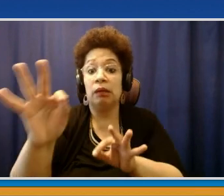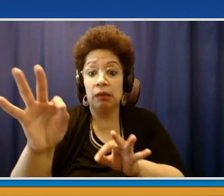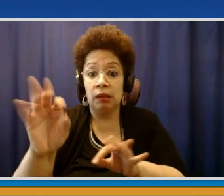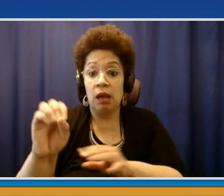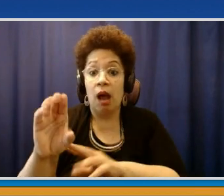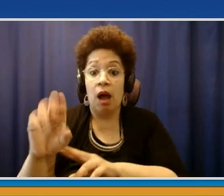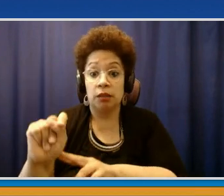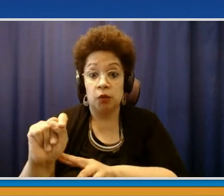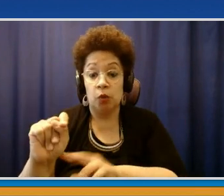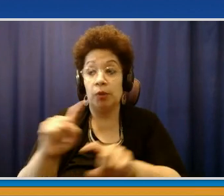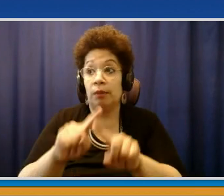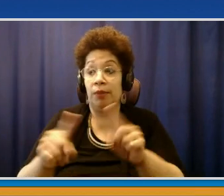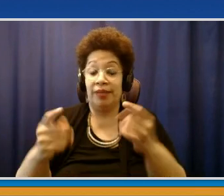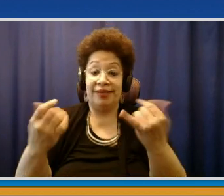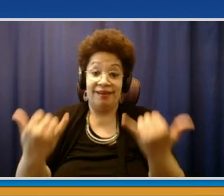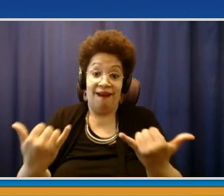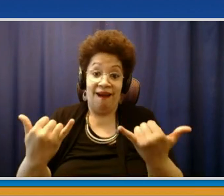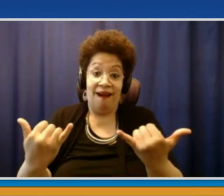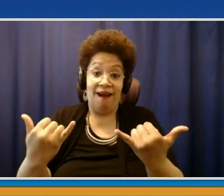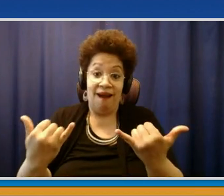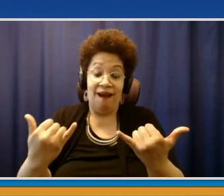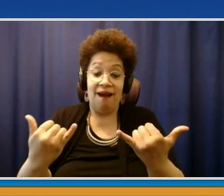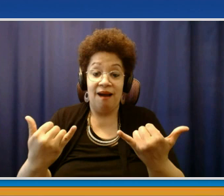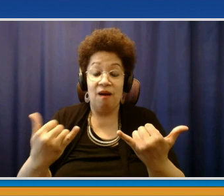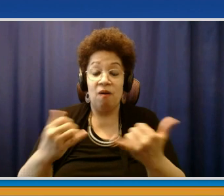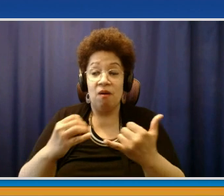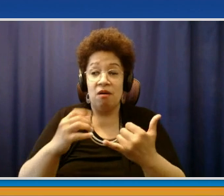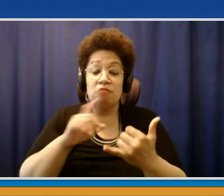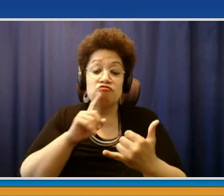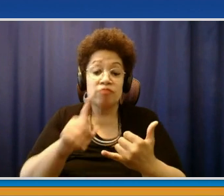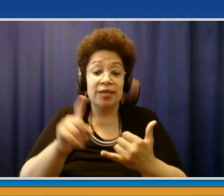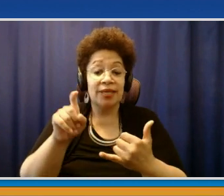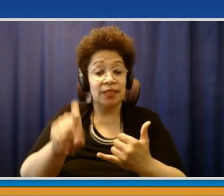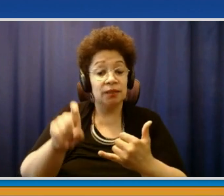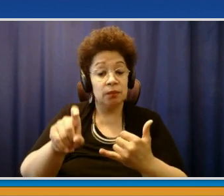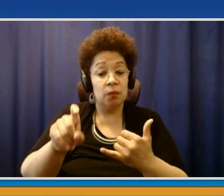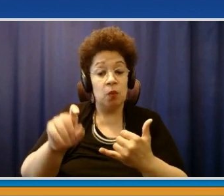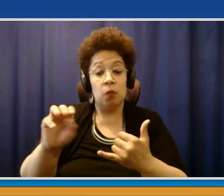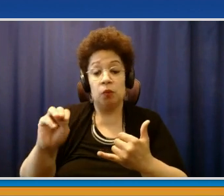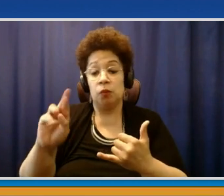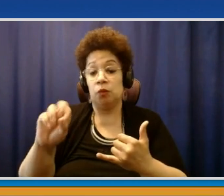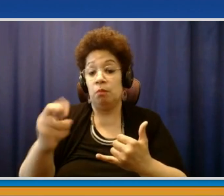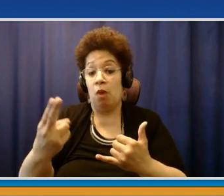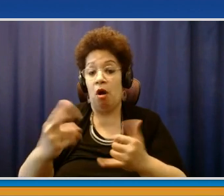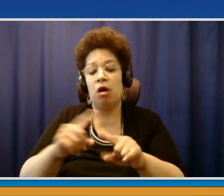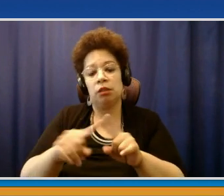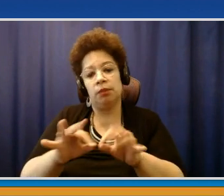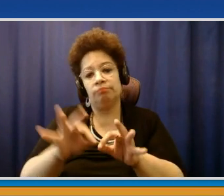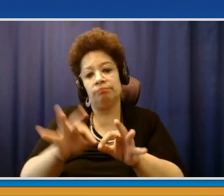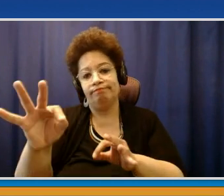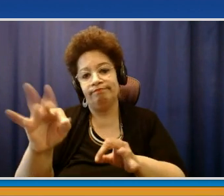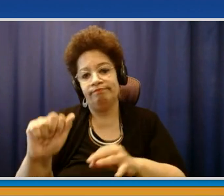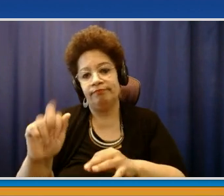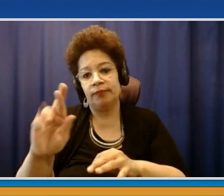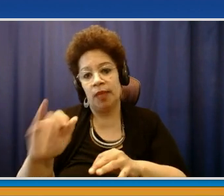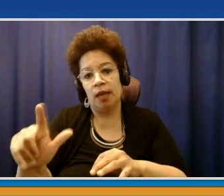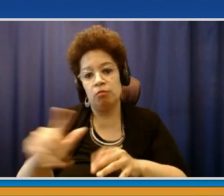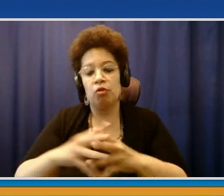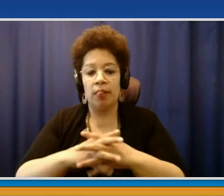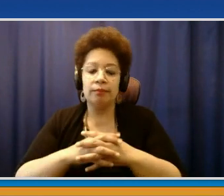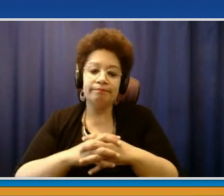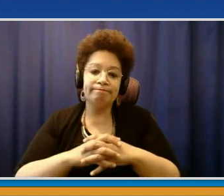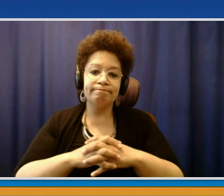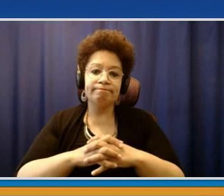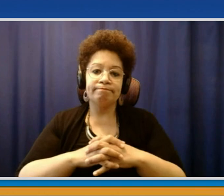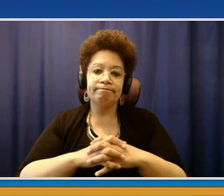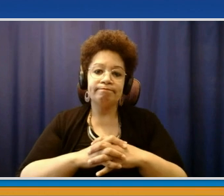months just to see exactly what we're finding out now, what's happening with some of the protocols. So we'll be able to give you a clearer update of where we are. This will be my